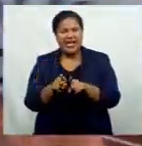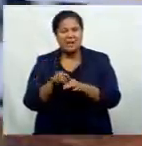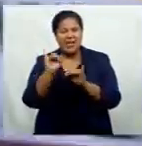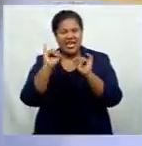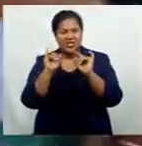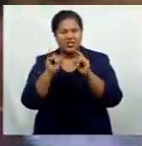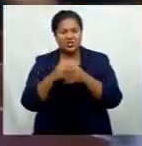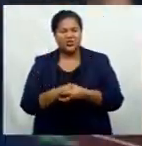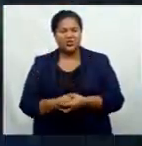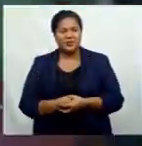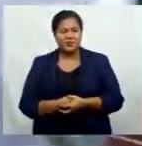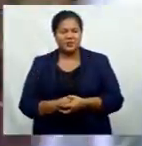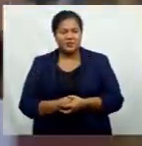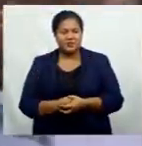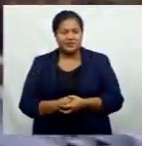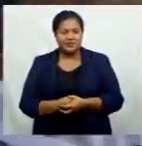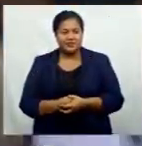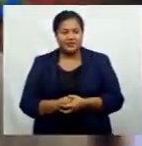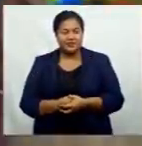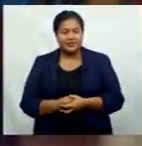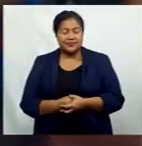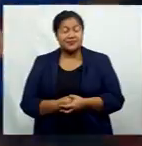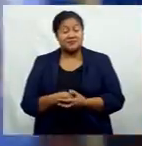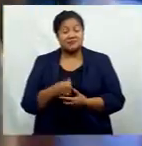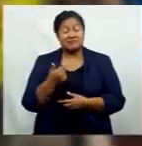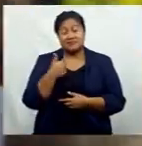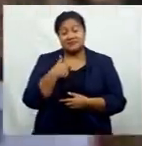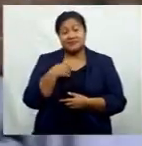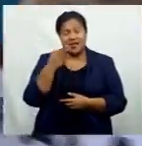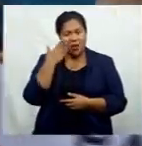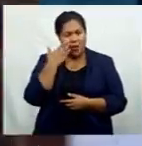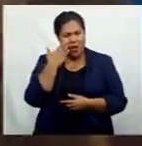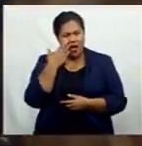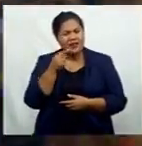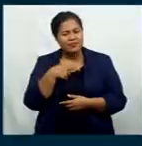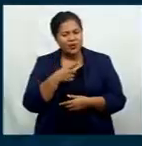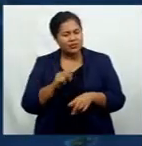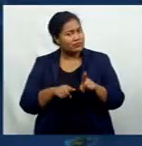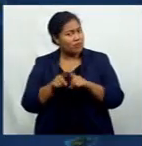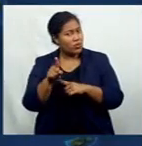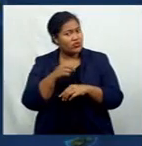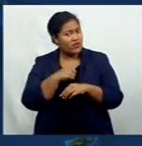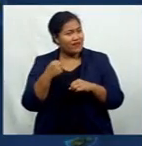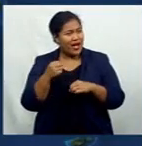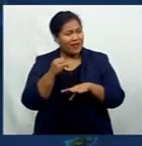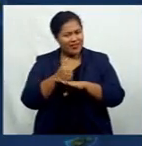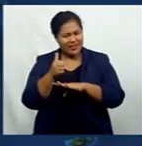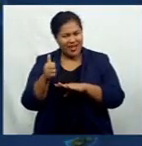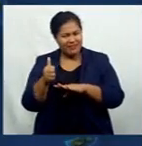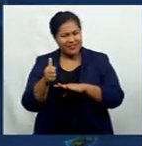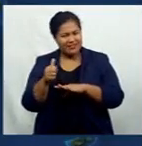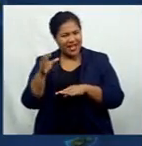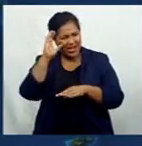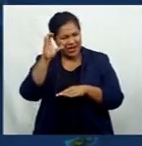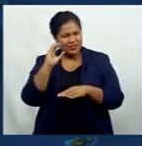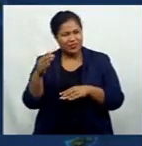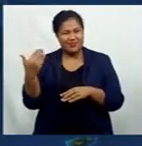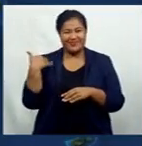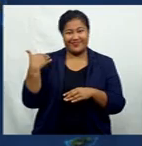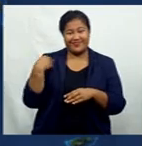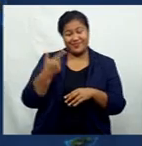I'm aware of the fact that most of our government or countries that have been affected by coronavirus